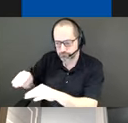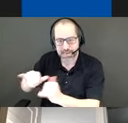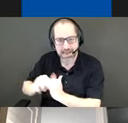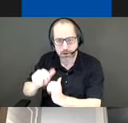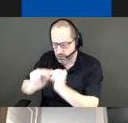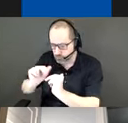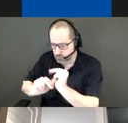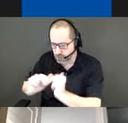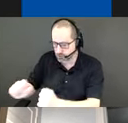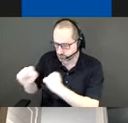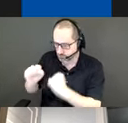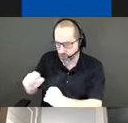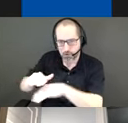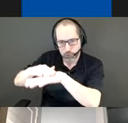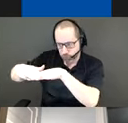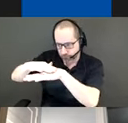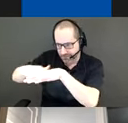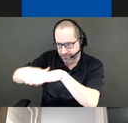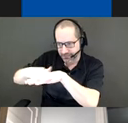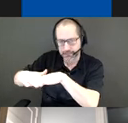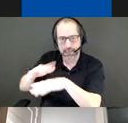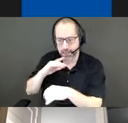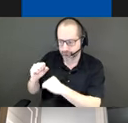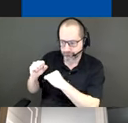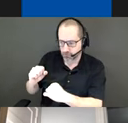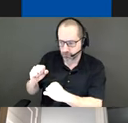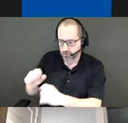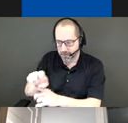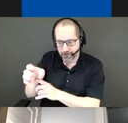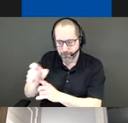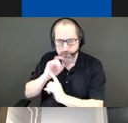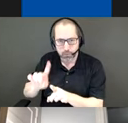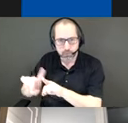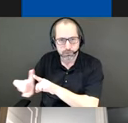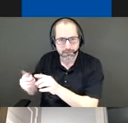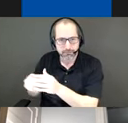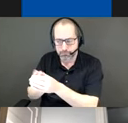stable surface and environment for different types of plants to thrive